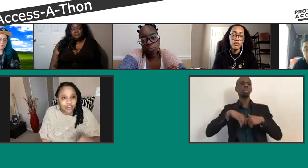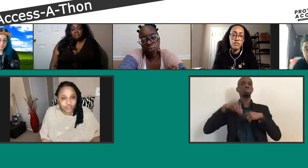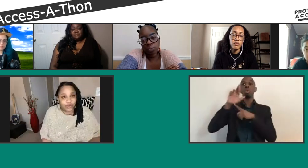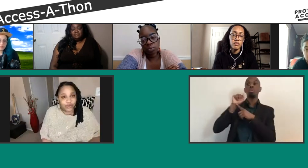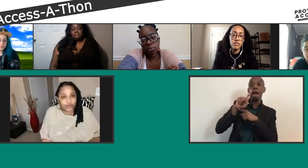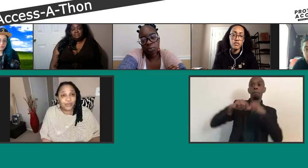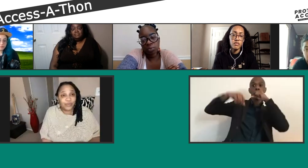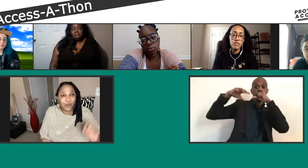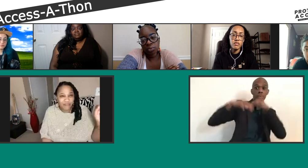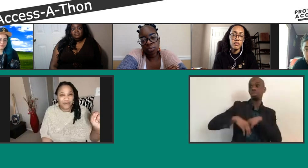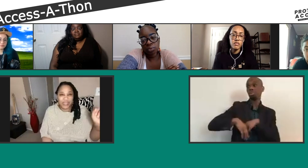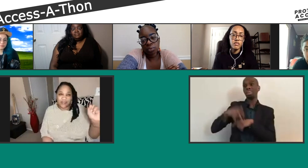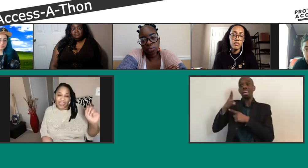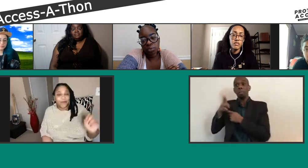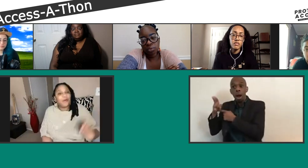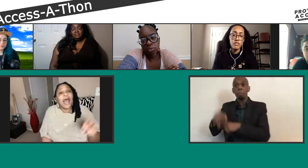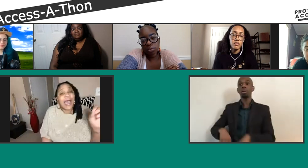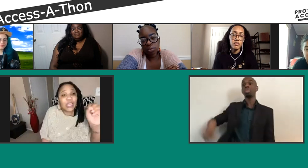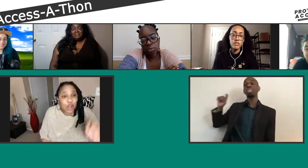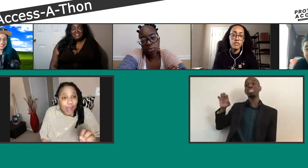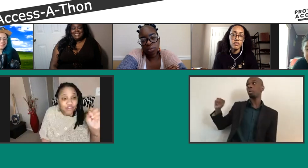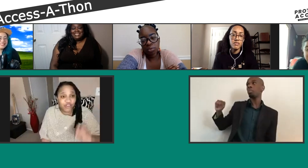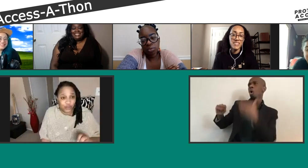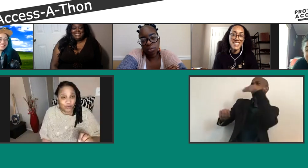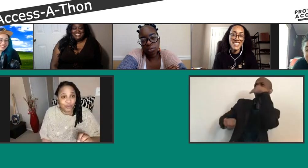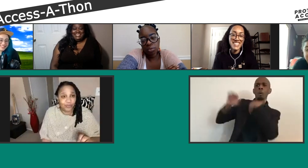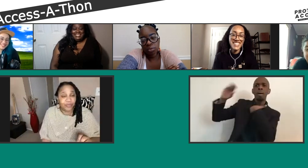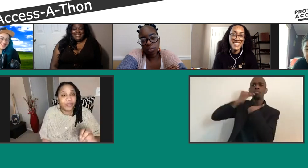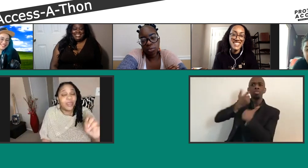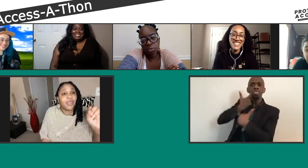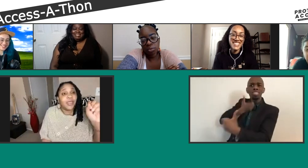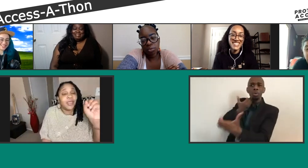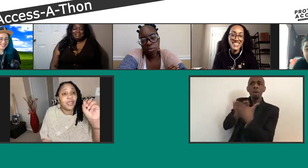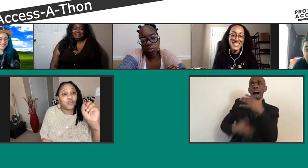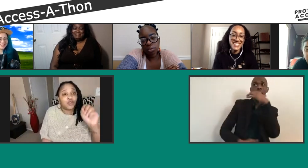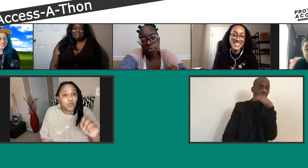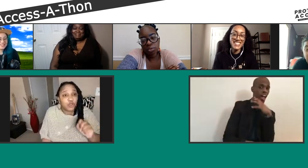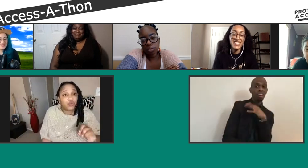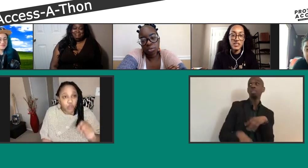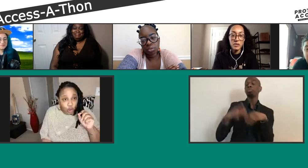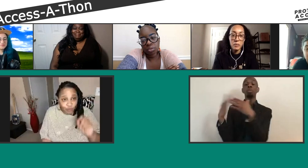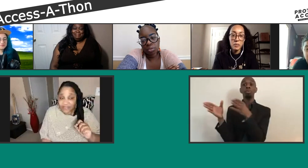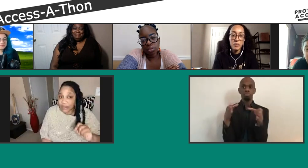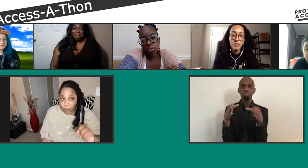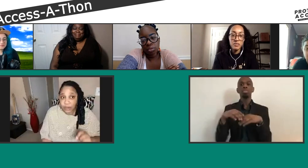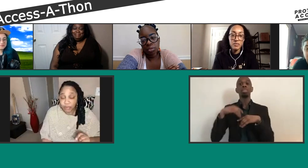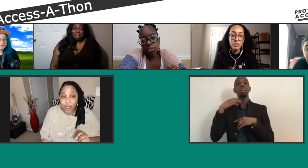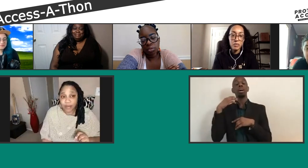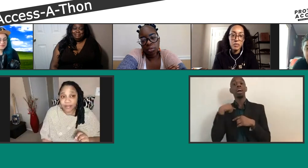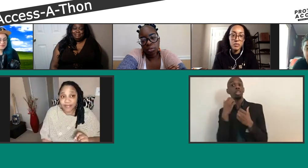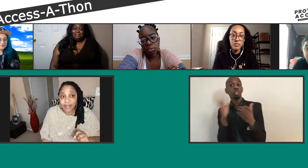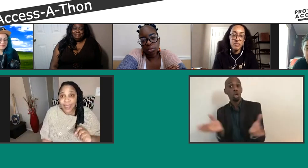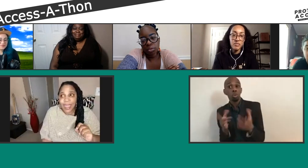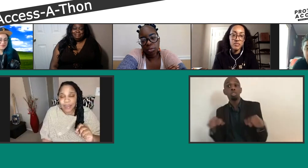encourage you, oh, my food here, ew, I encourage you to look through your recent work in